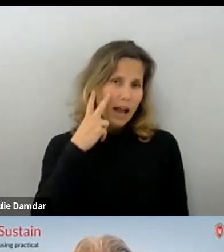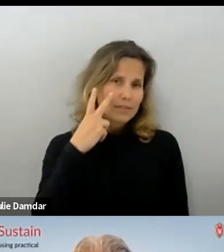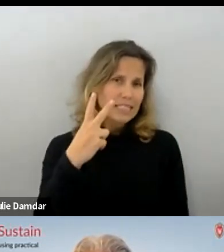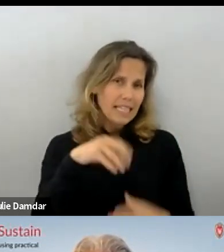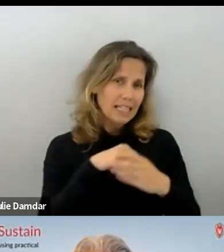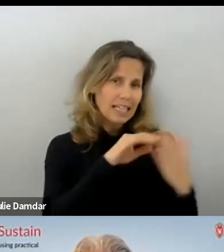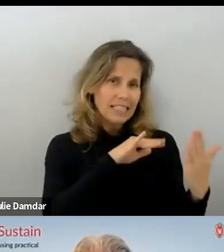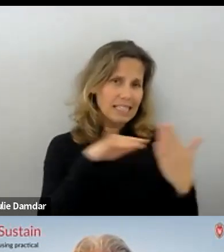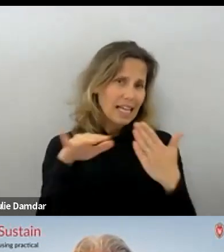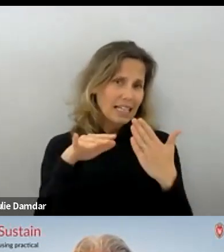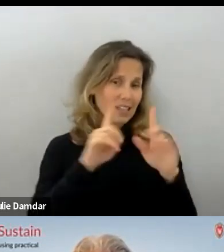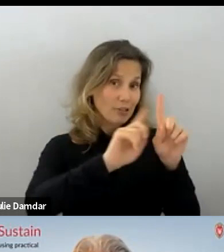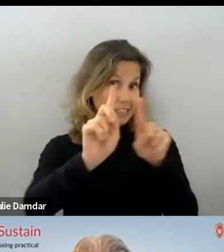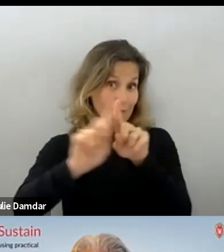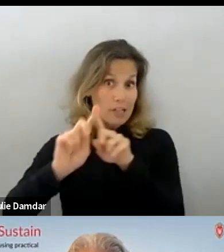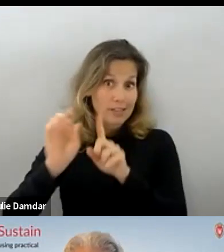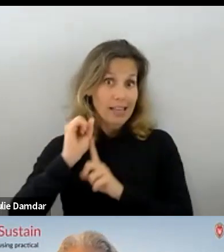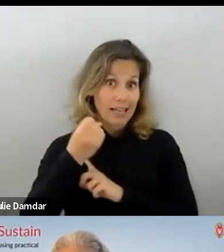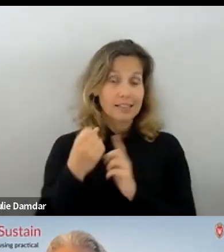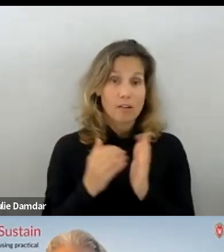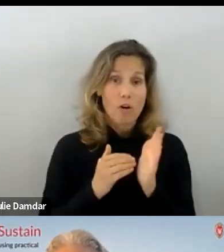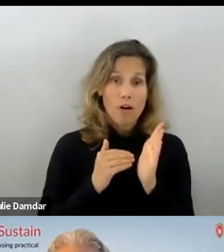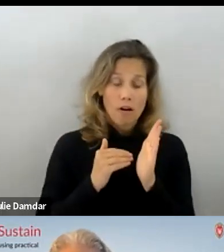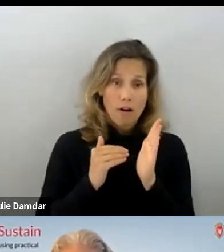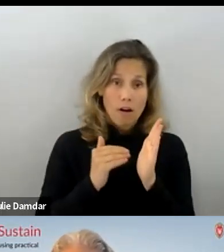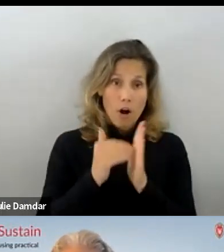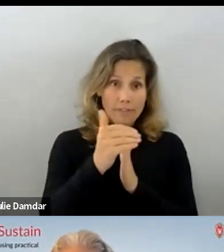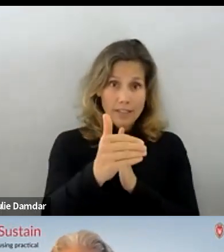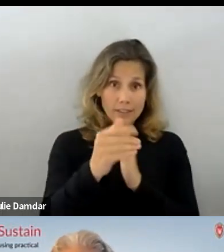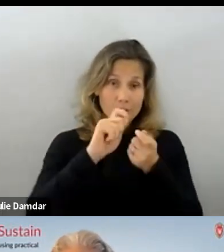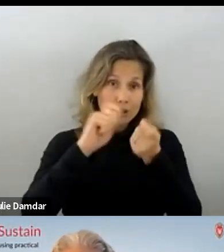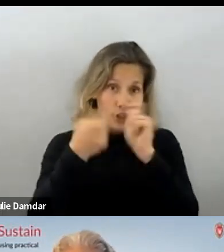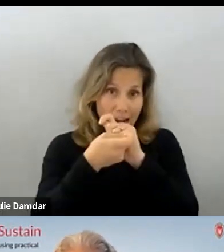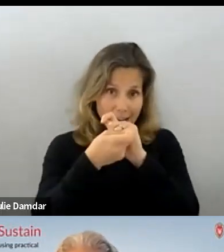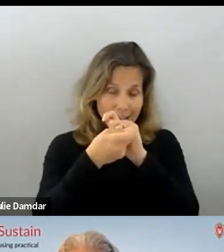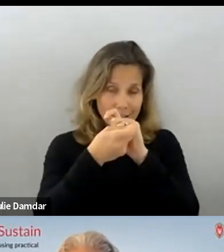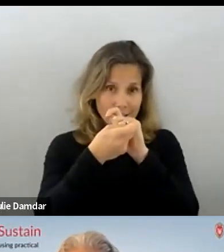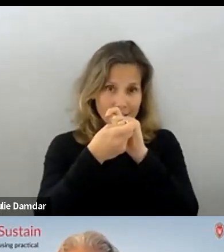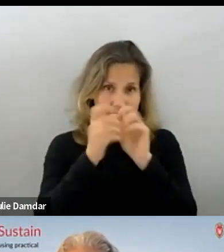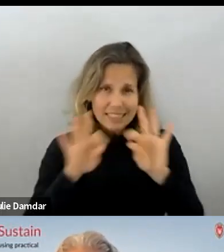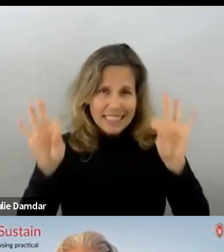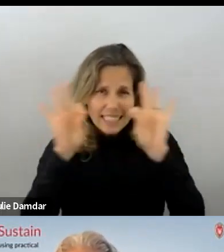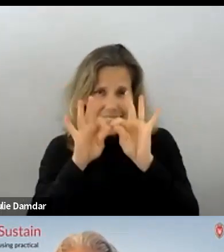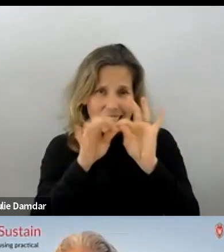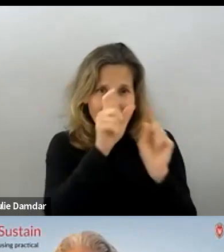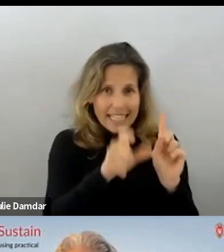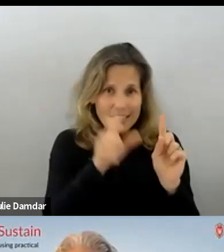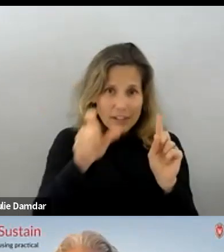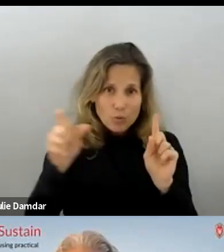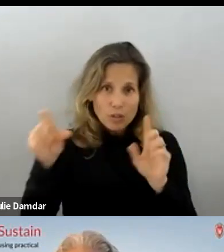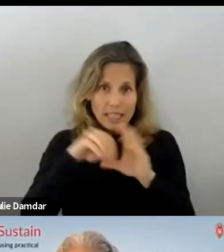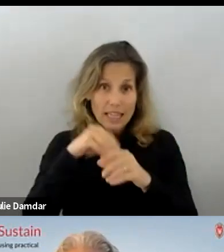across multiple settings that oftentimes that change in key individuals in the implementation process,